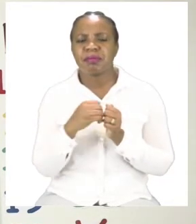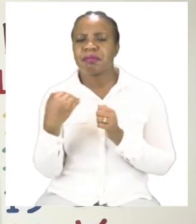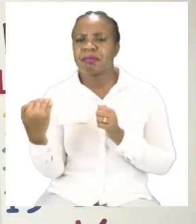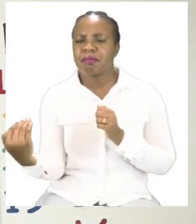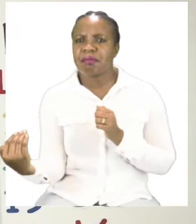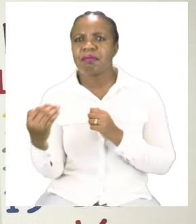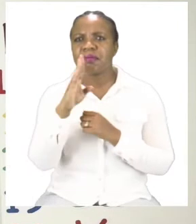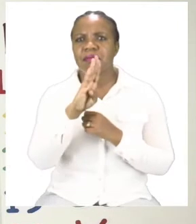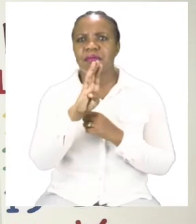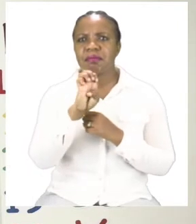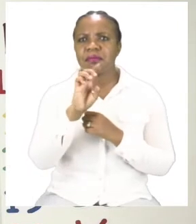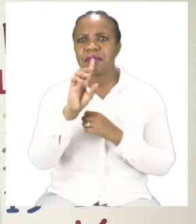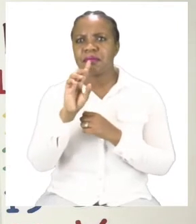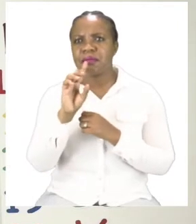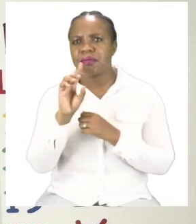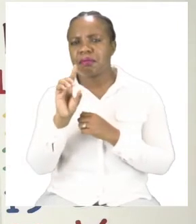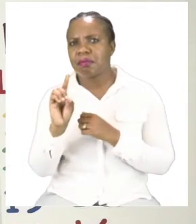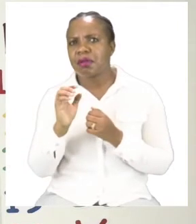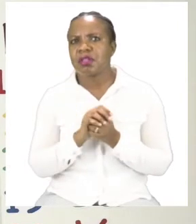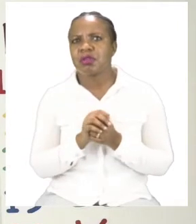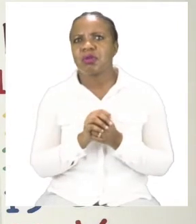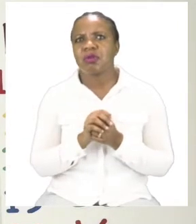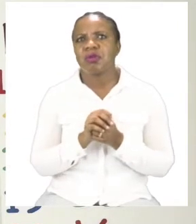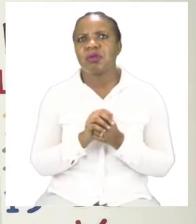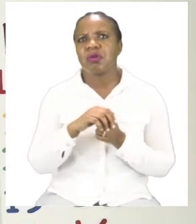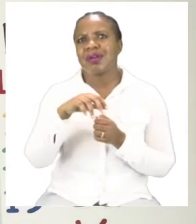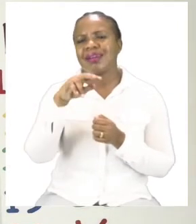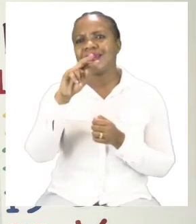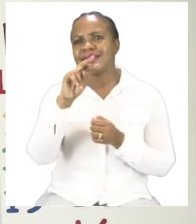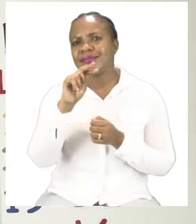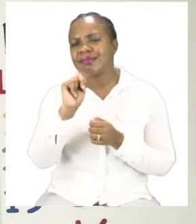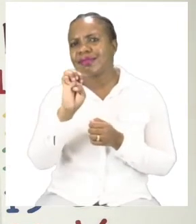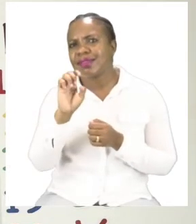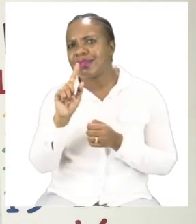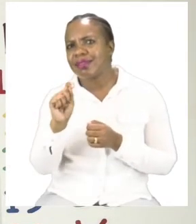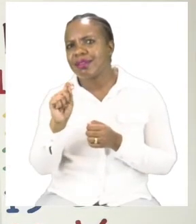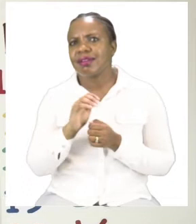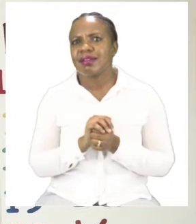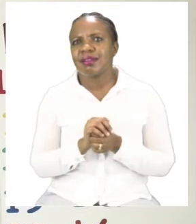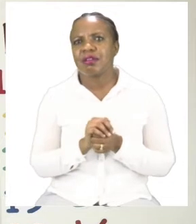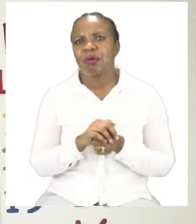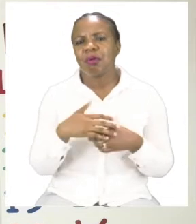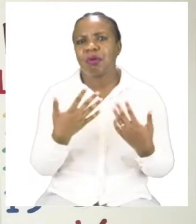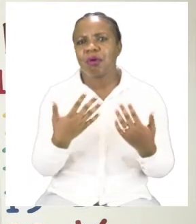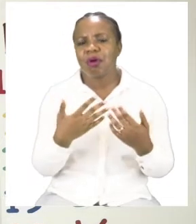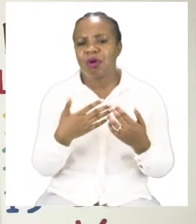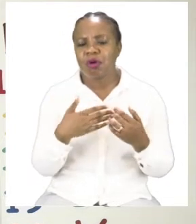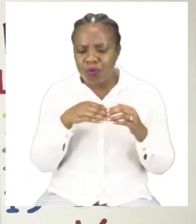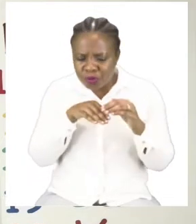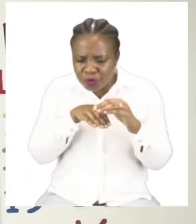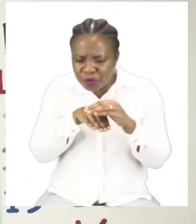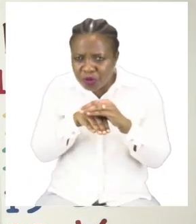Or a net? Or a den? Or